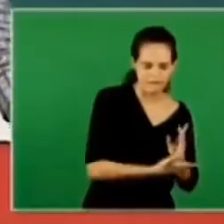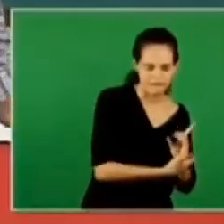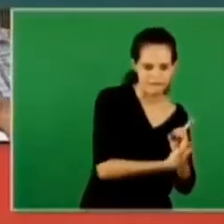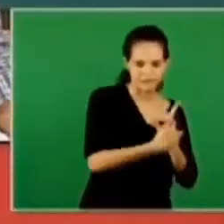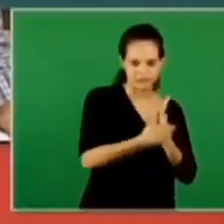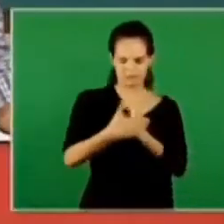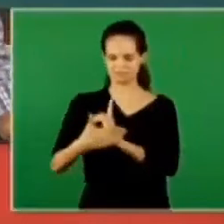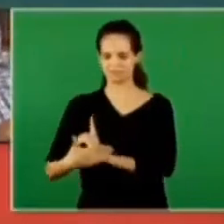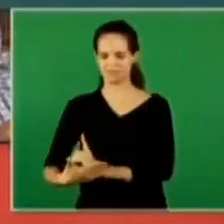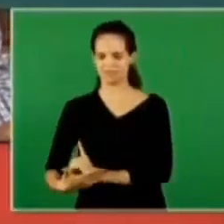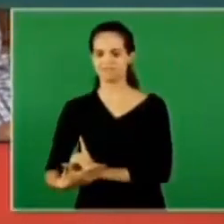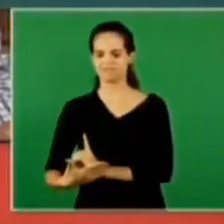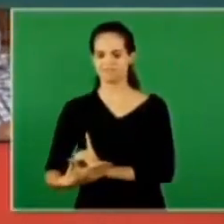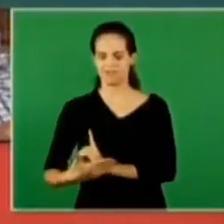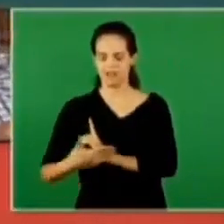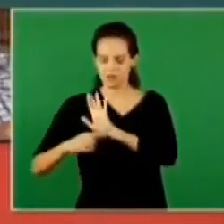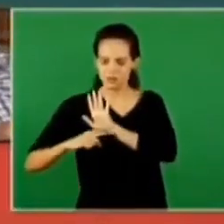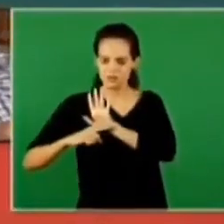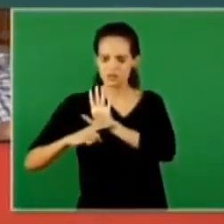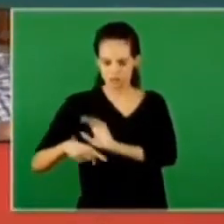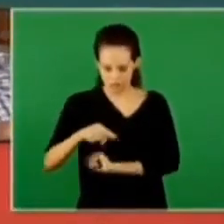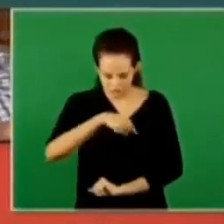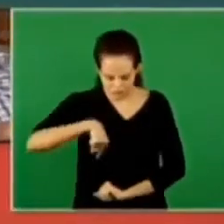give us help in our weaknesses